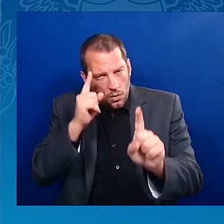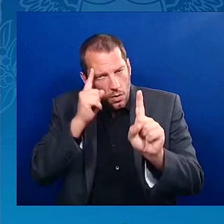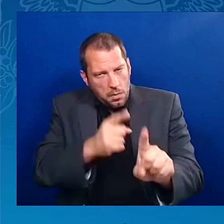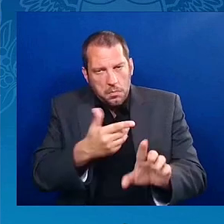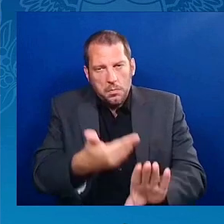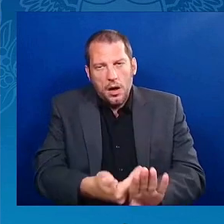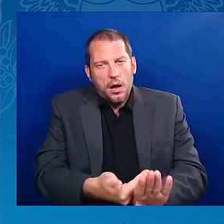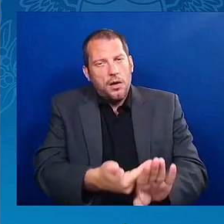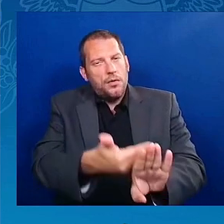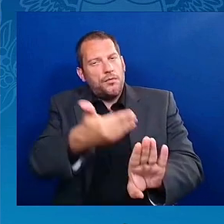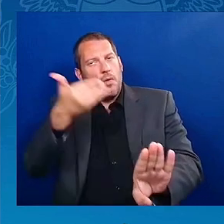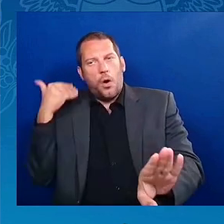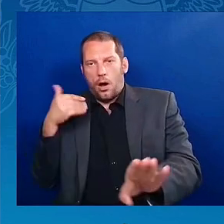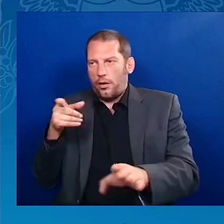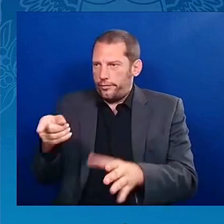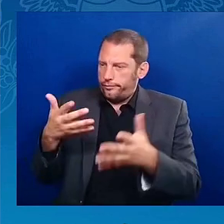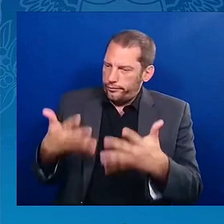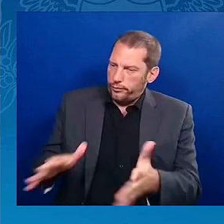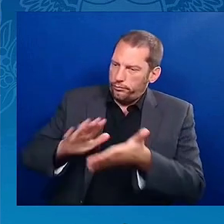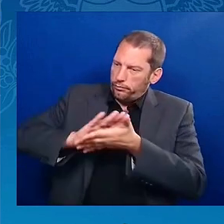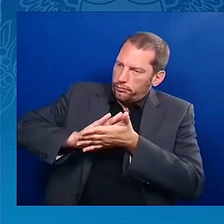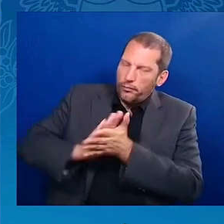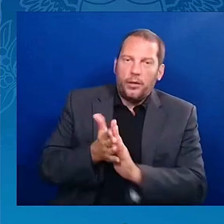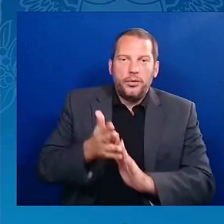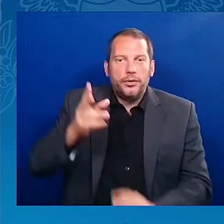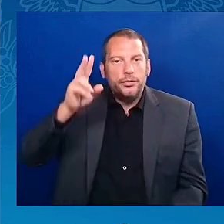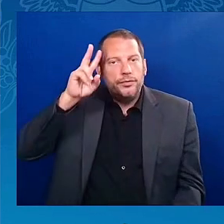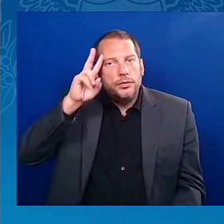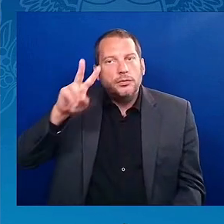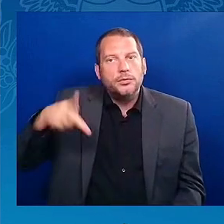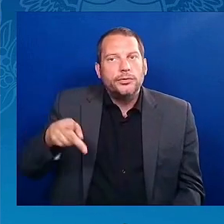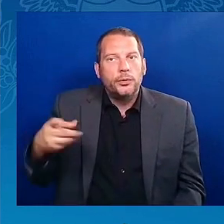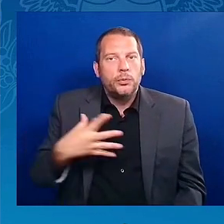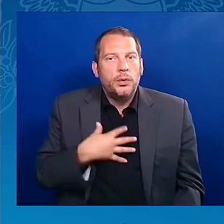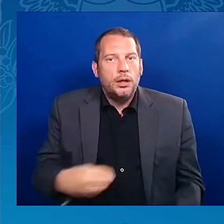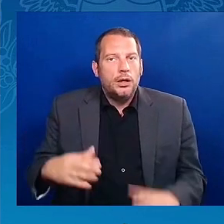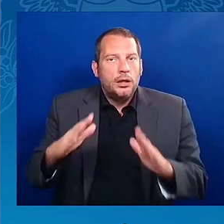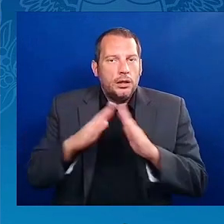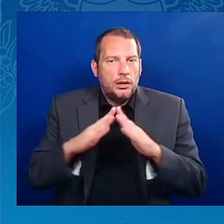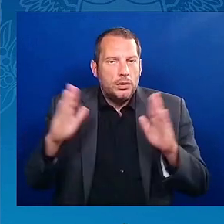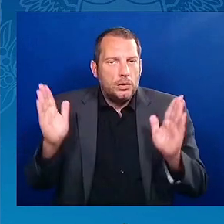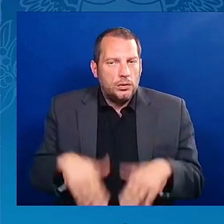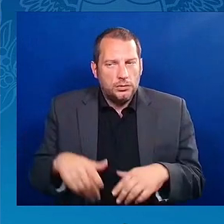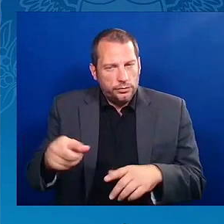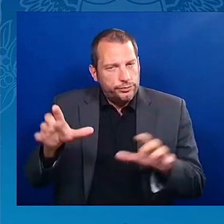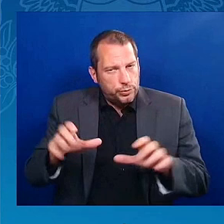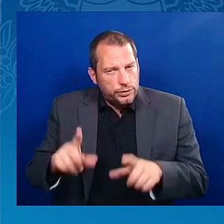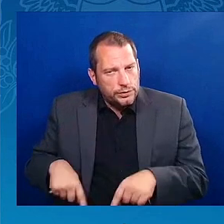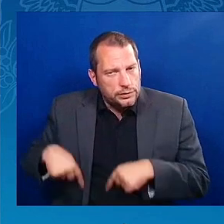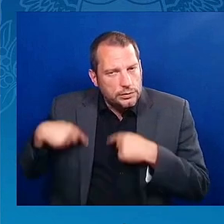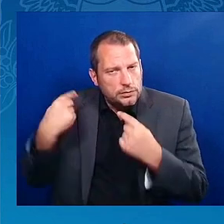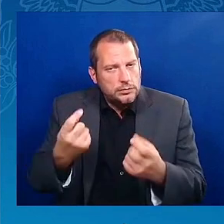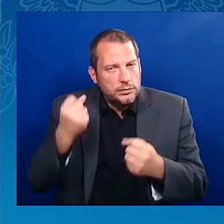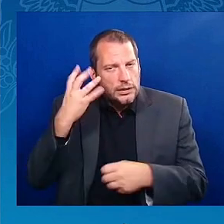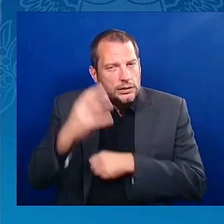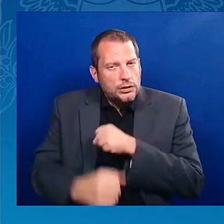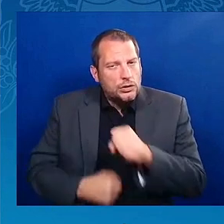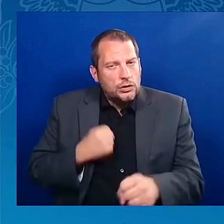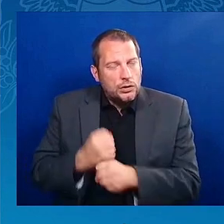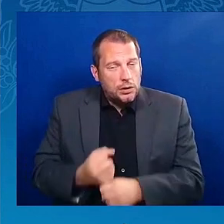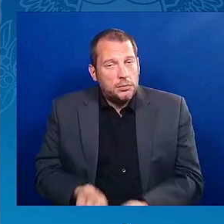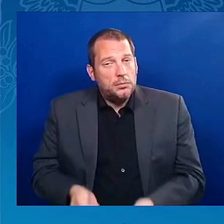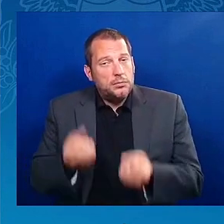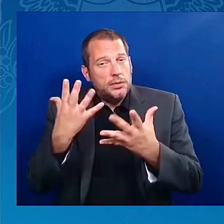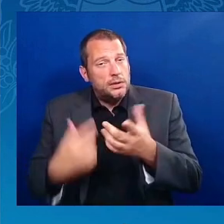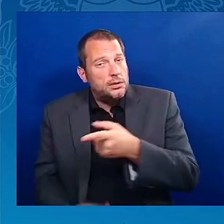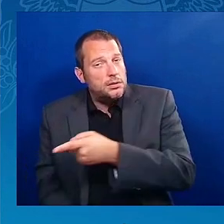available now. And a lot of people are not aware, and there's a lot of, like you say, really brilliant people in this audience here who are entrepreneurs.